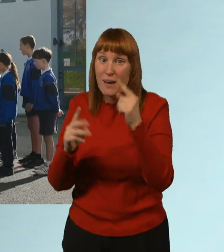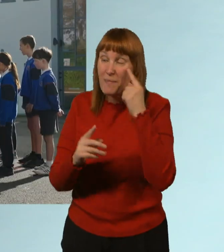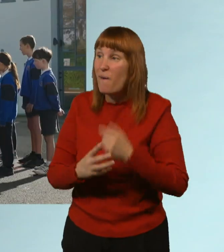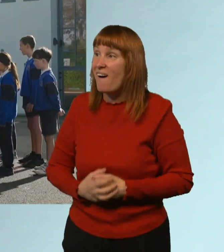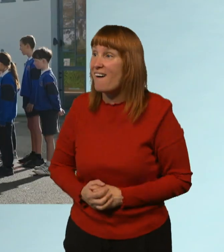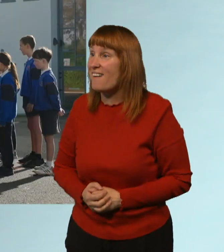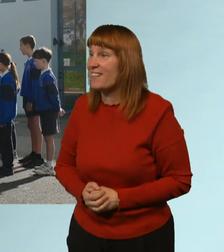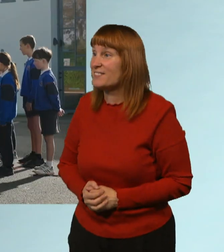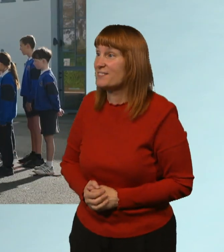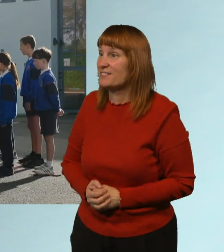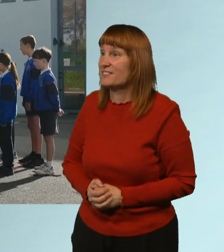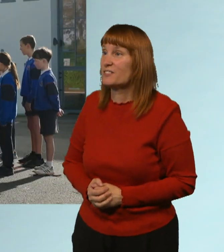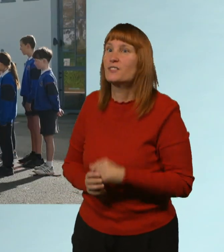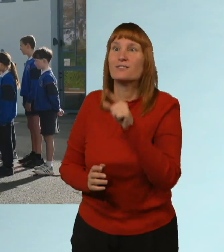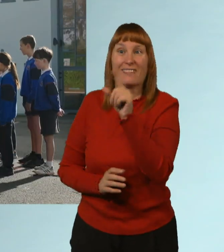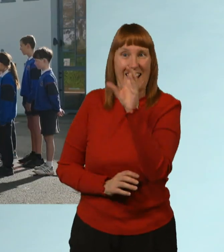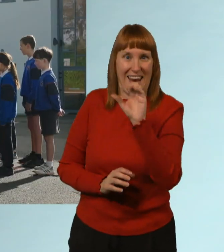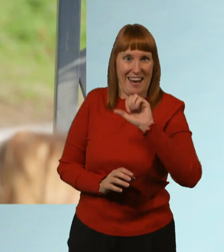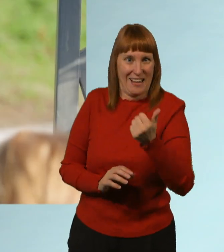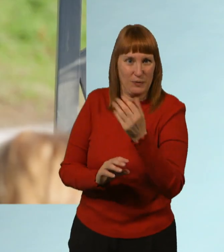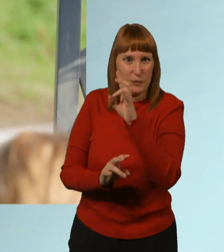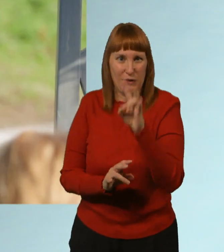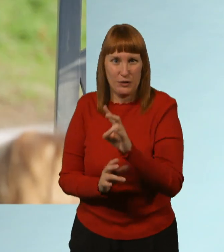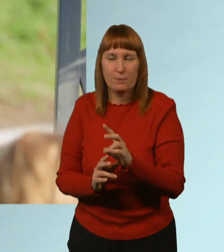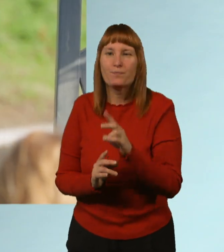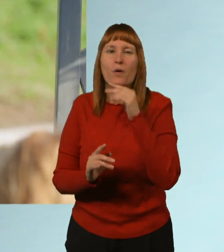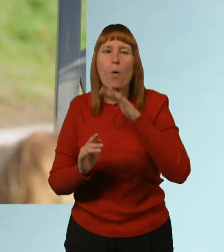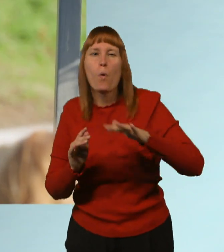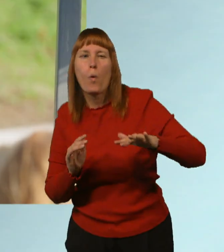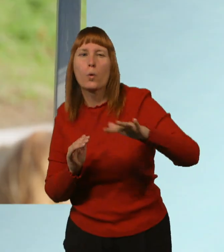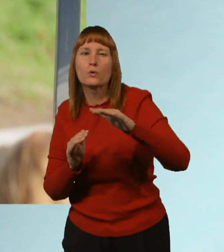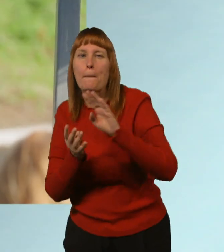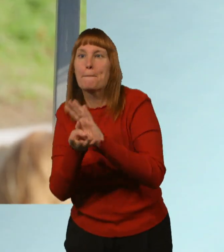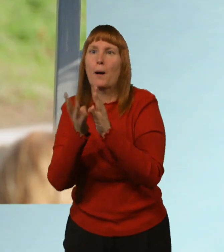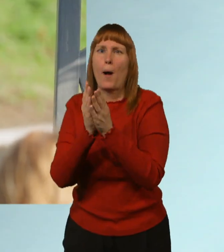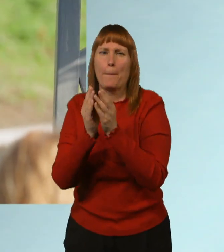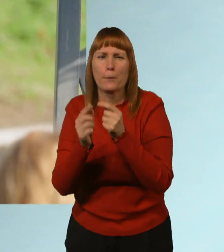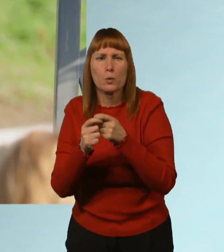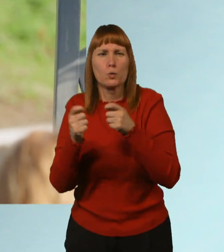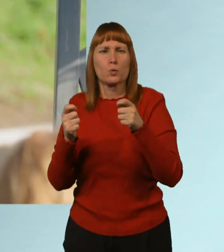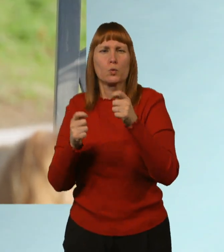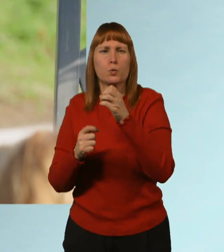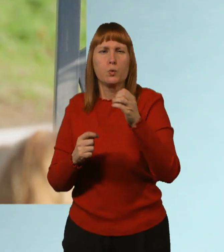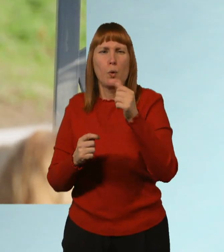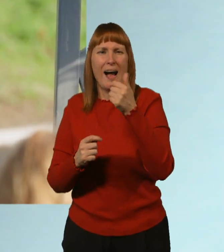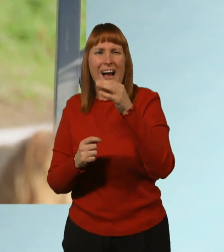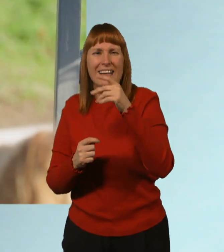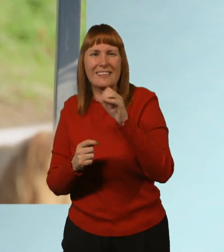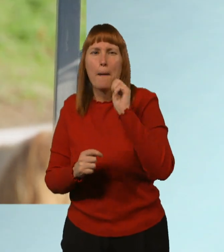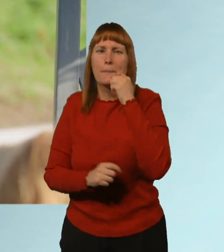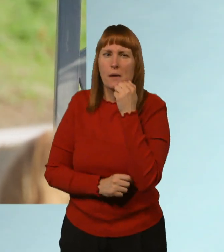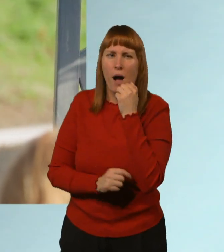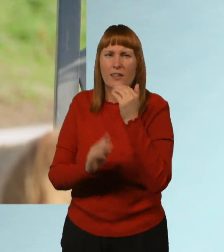Killian, here's your question. The ocean is becoming too acidic because of increasing